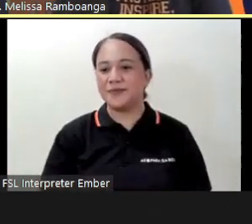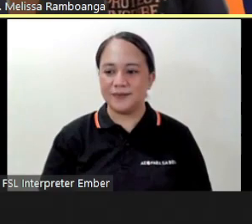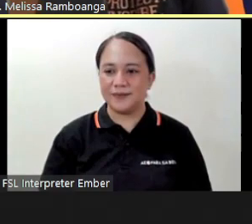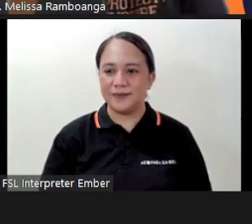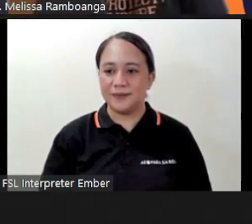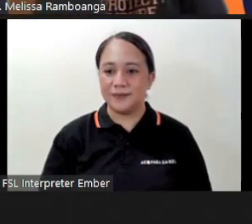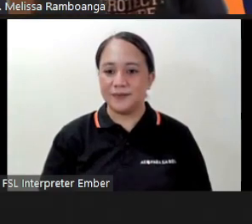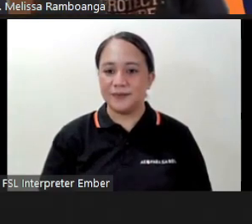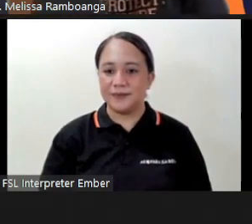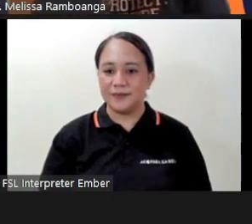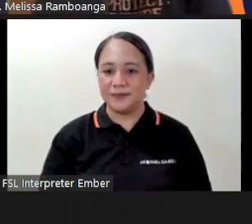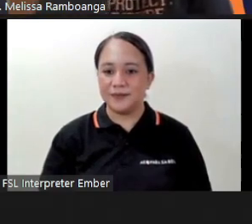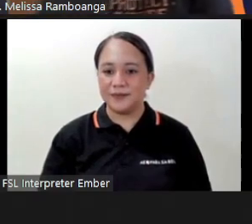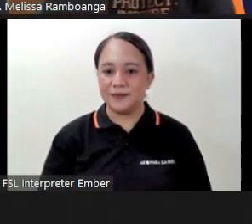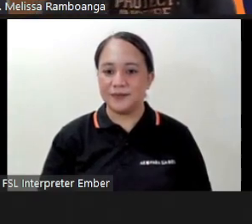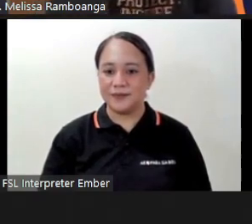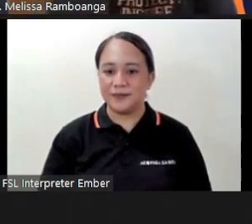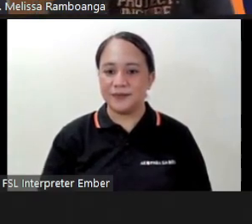Music